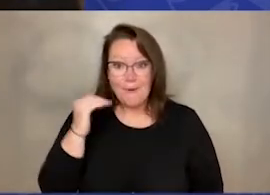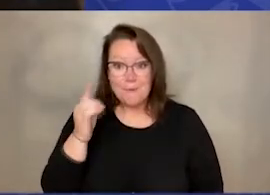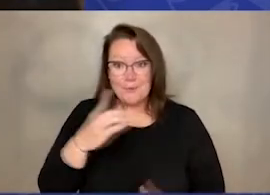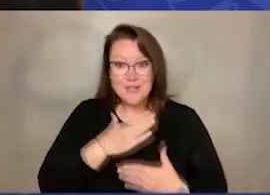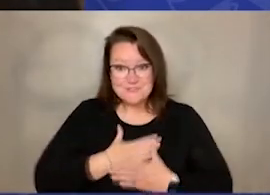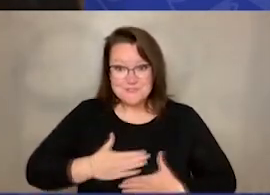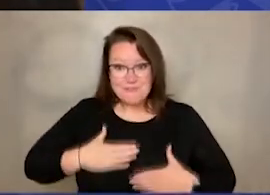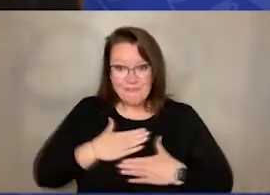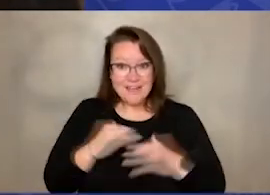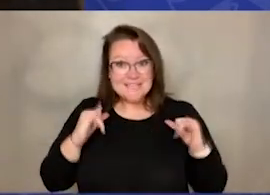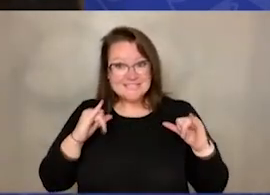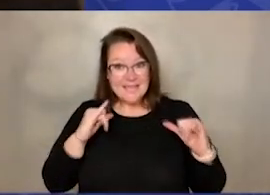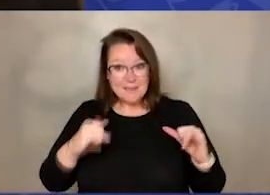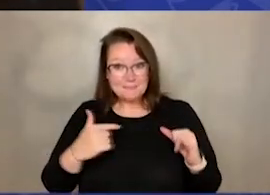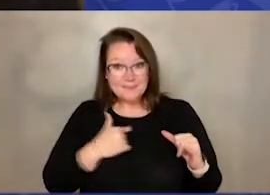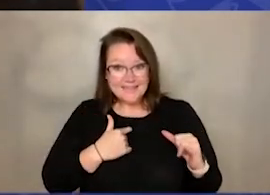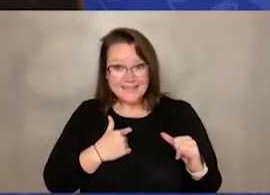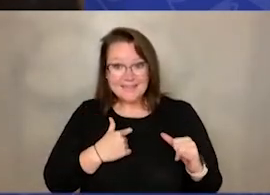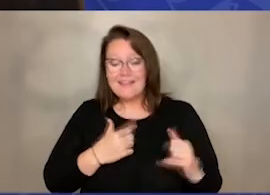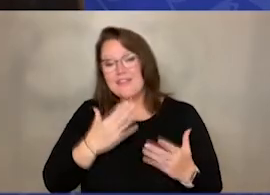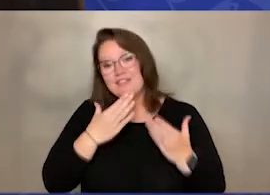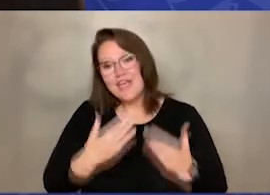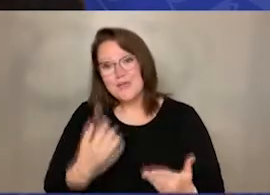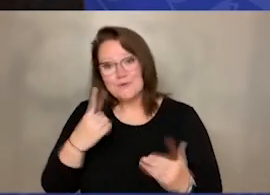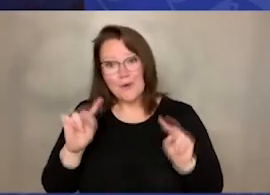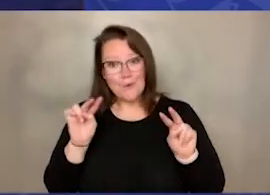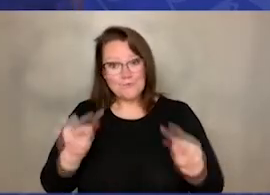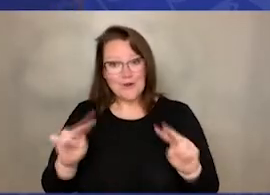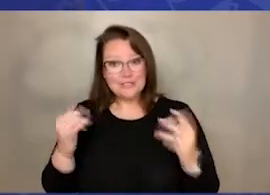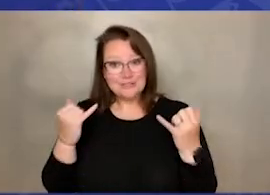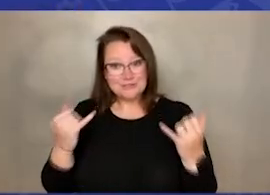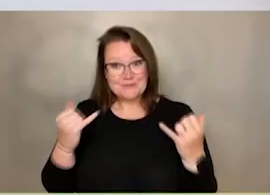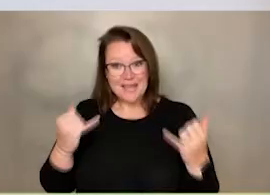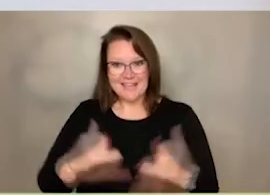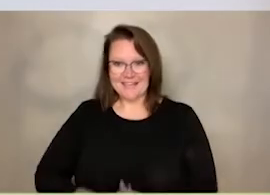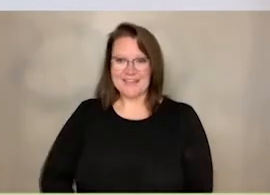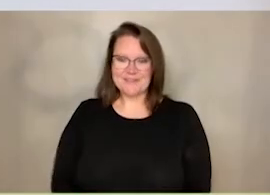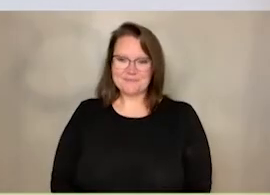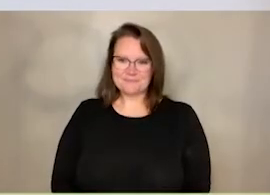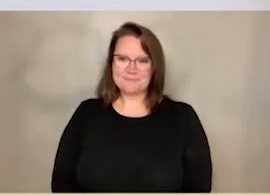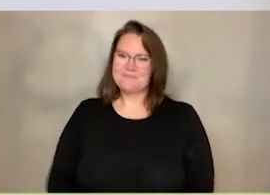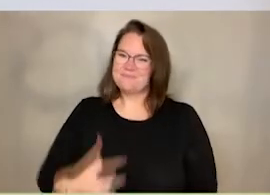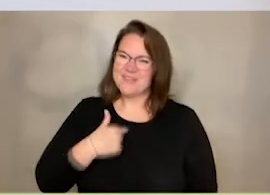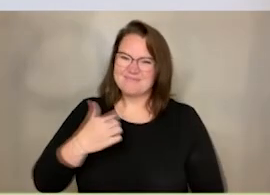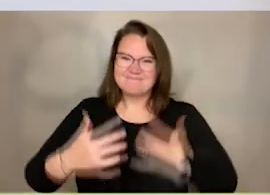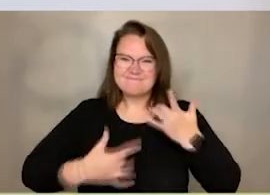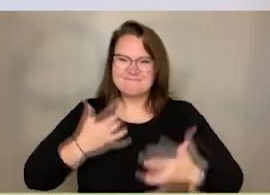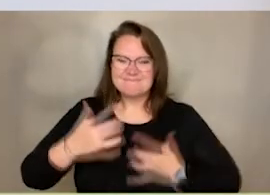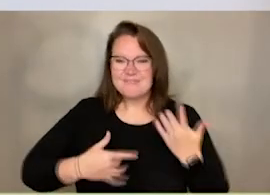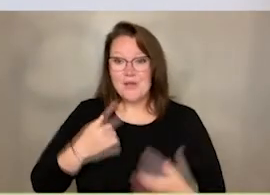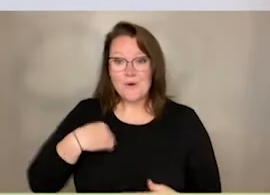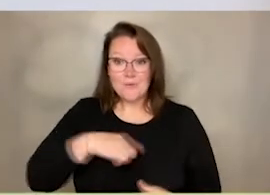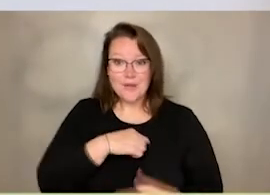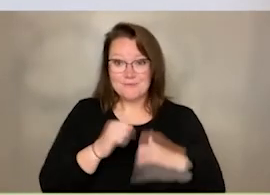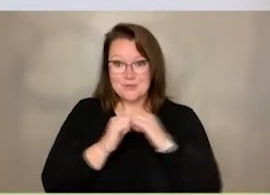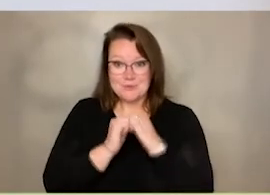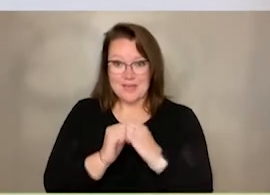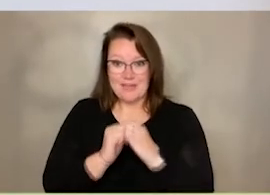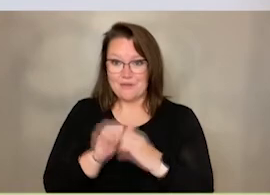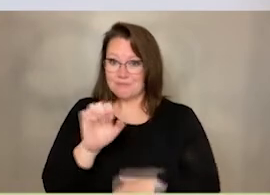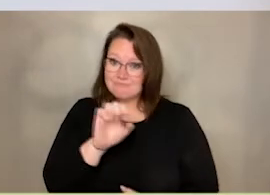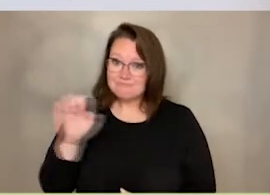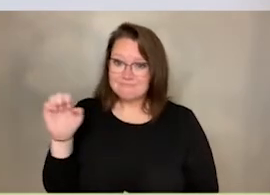as much as I did. Thank you for joining me today. I'm so glad we got to spend this time together on Eastern